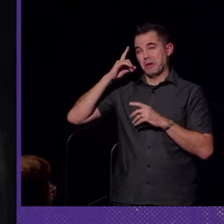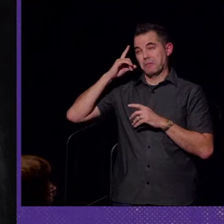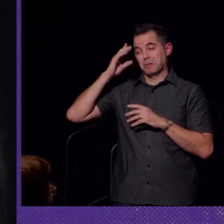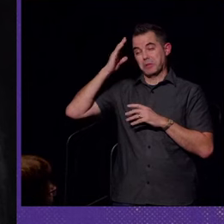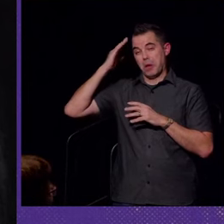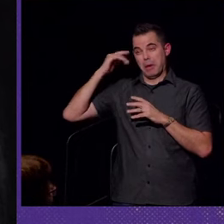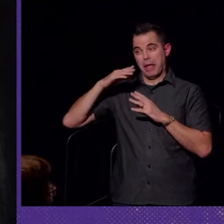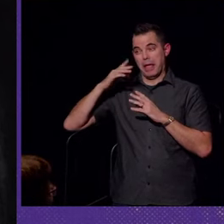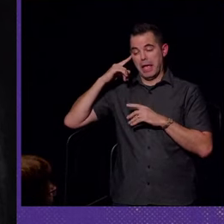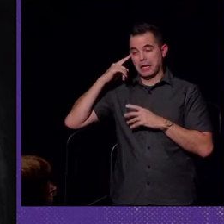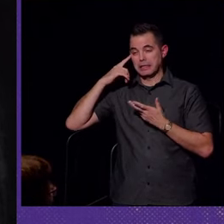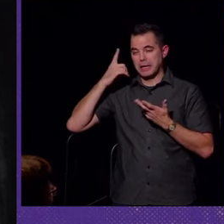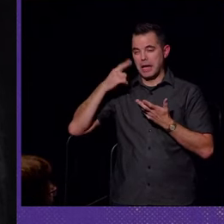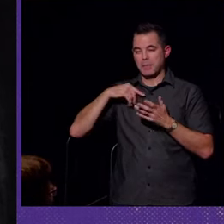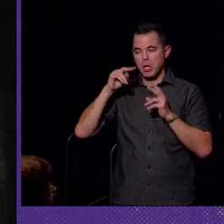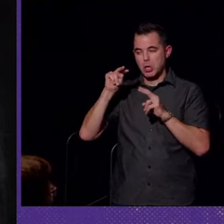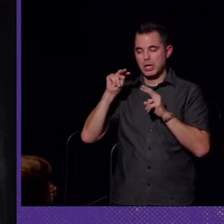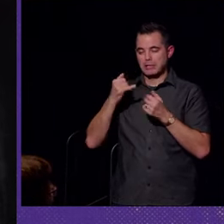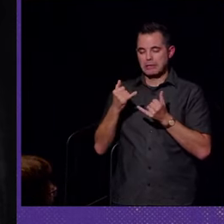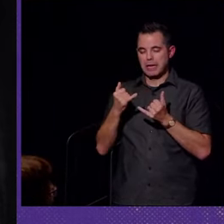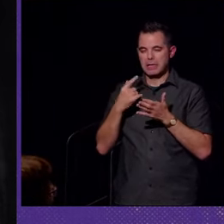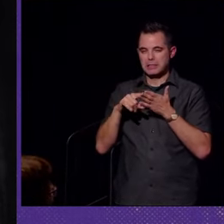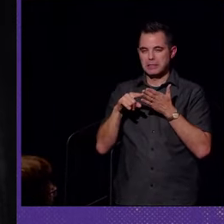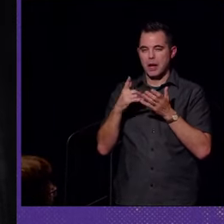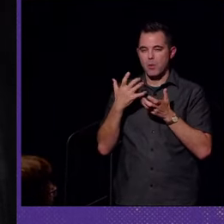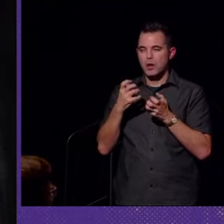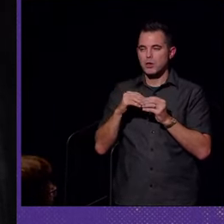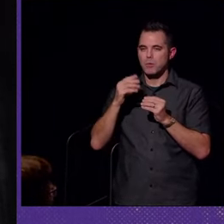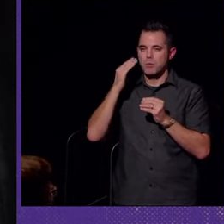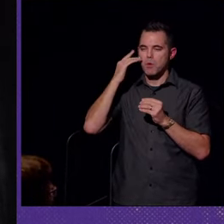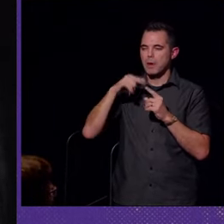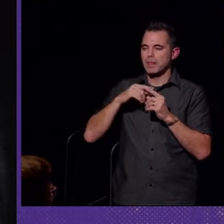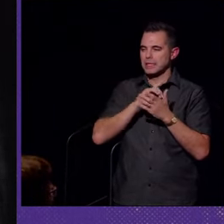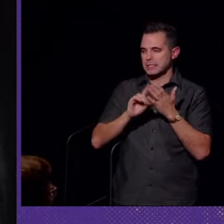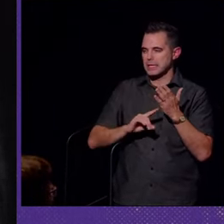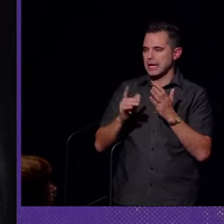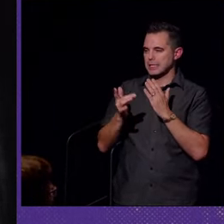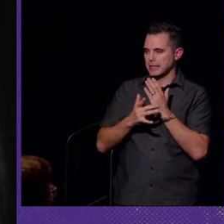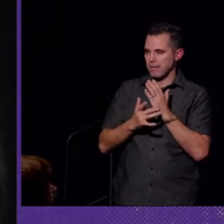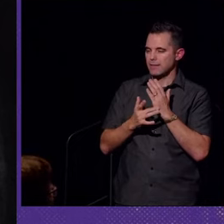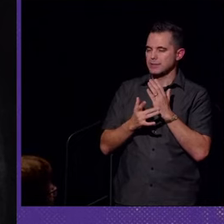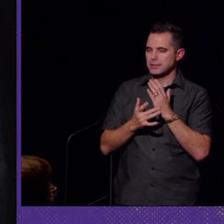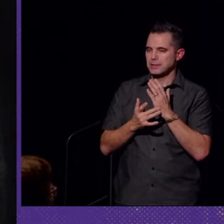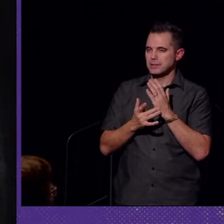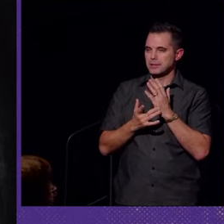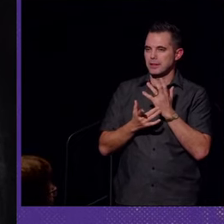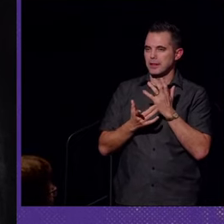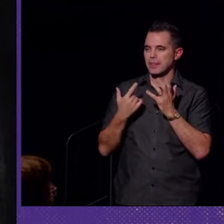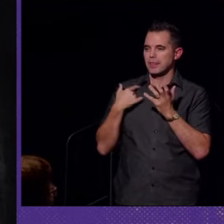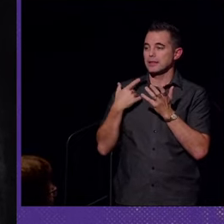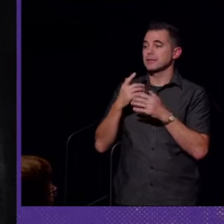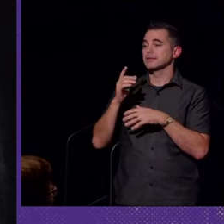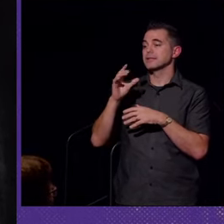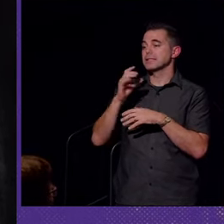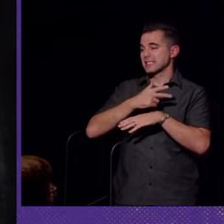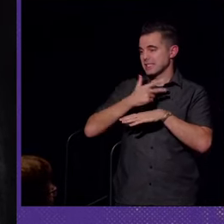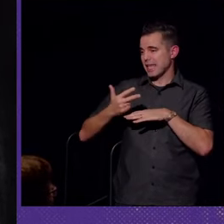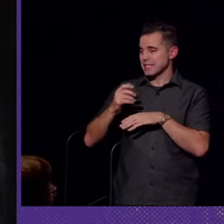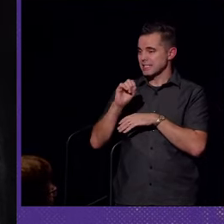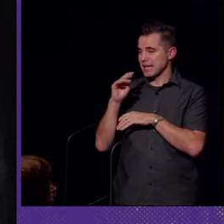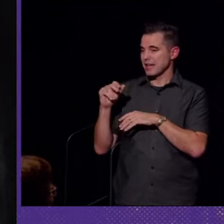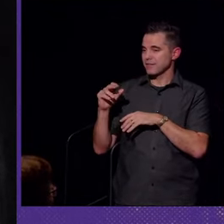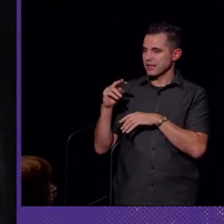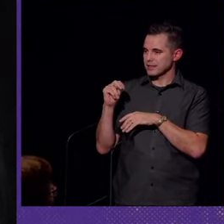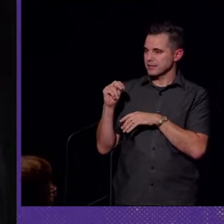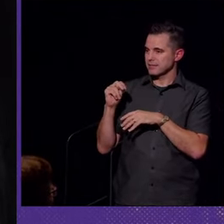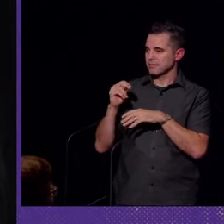and this is something that I'm looking at, like, I want to know more about the design of technology. The Scandinavian countries have